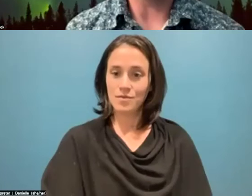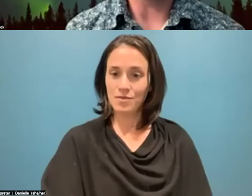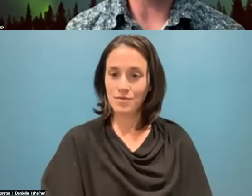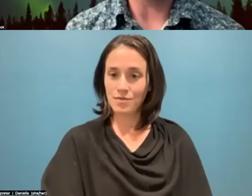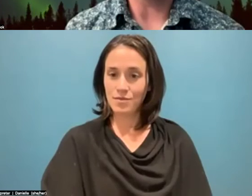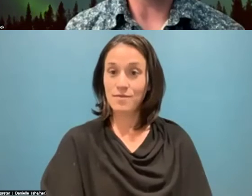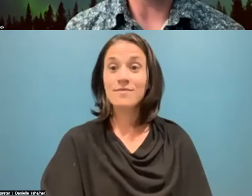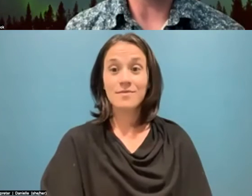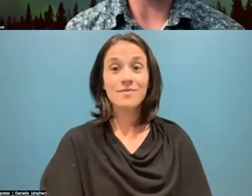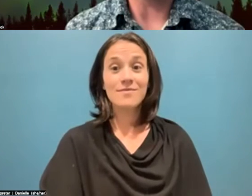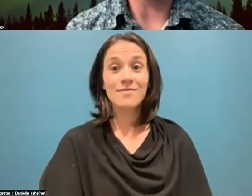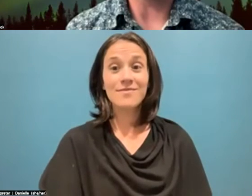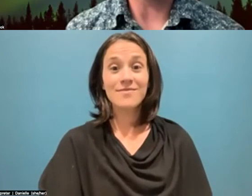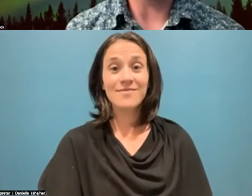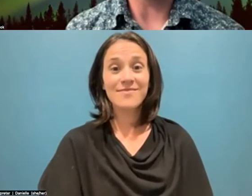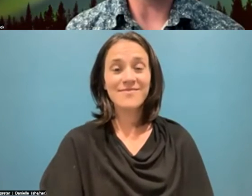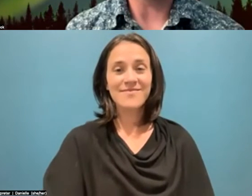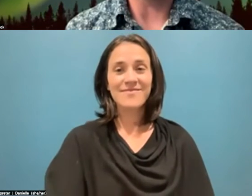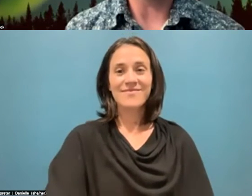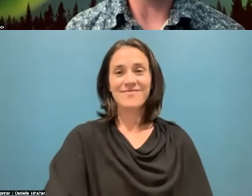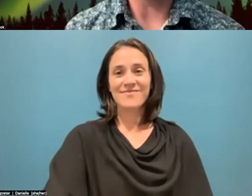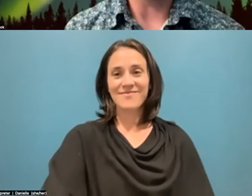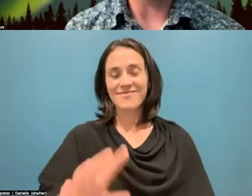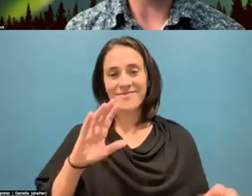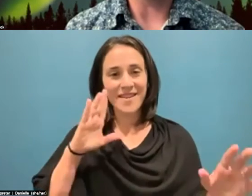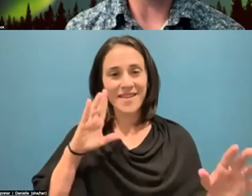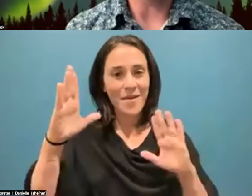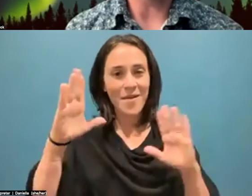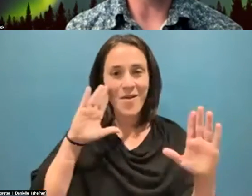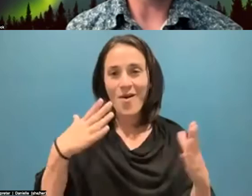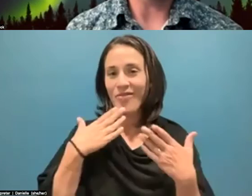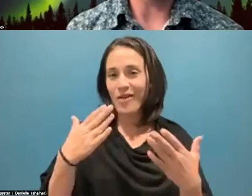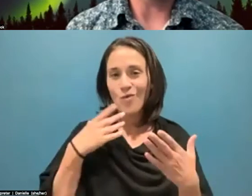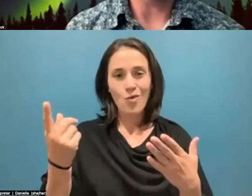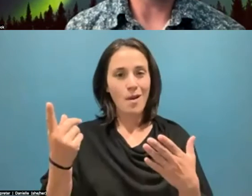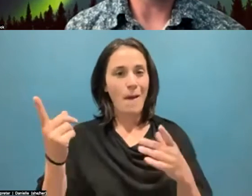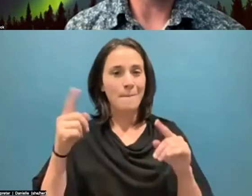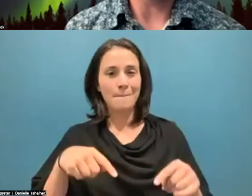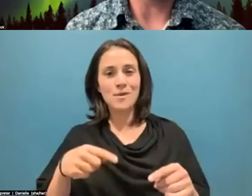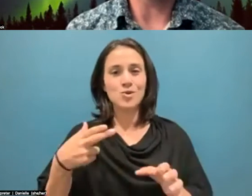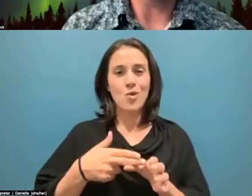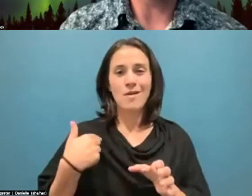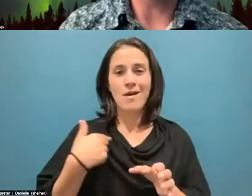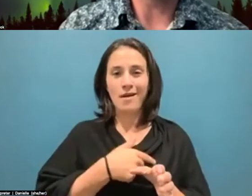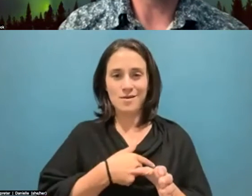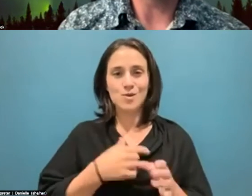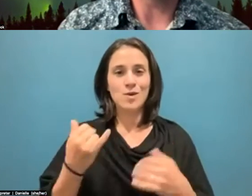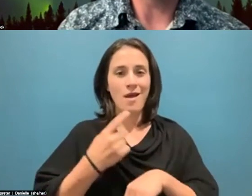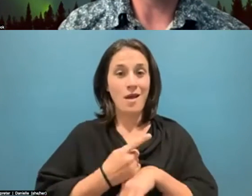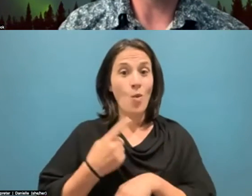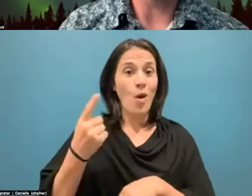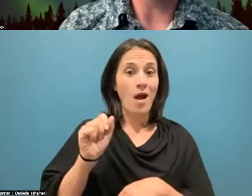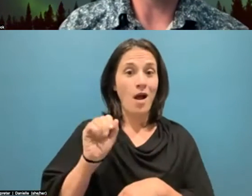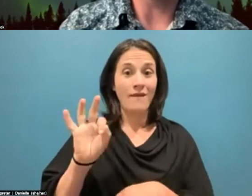All right. Thank you for joining us today for our first of four public lectures that focus on the theme of water under